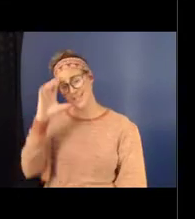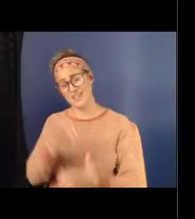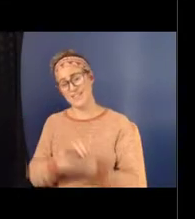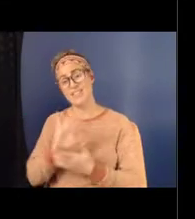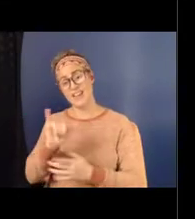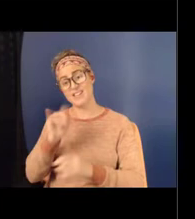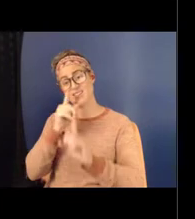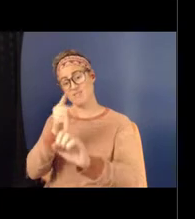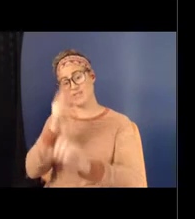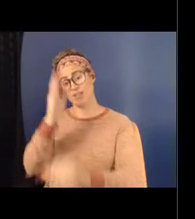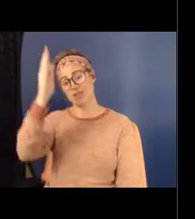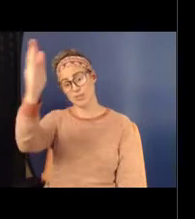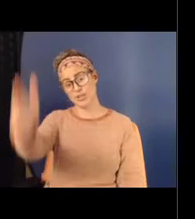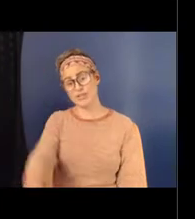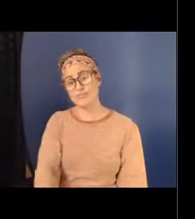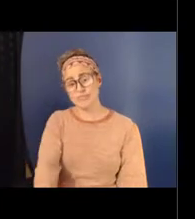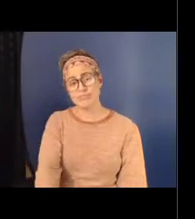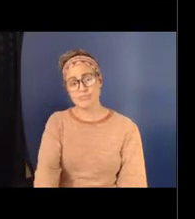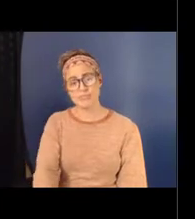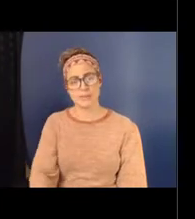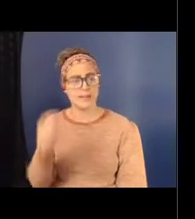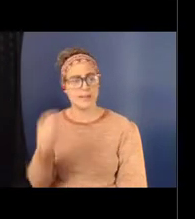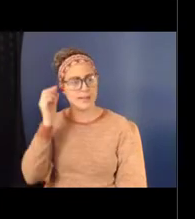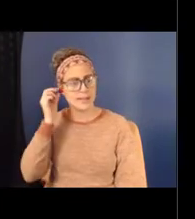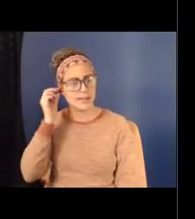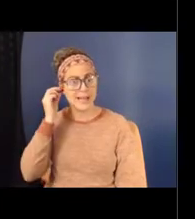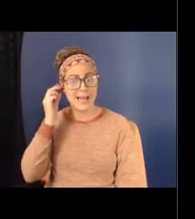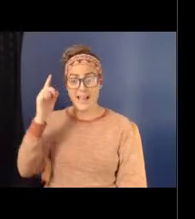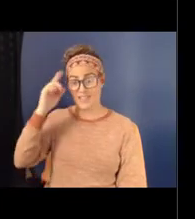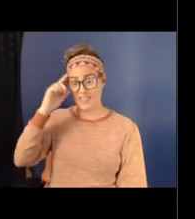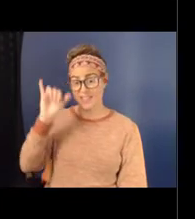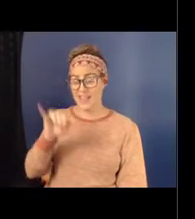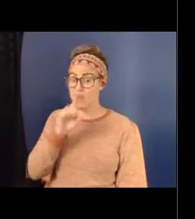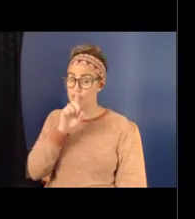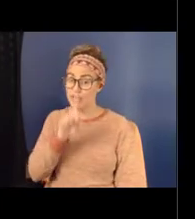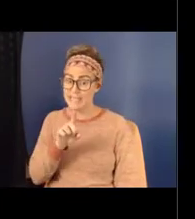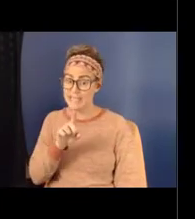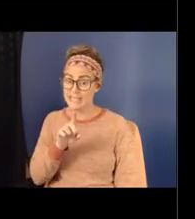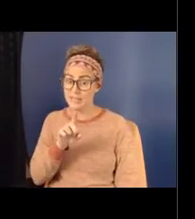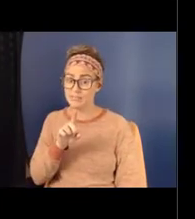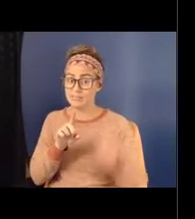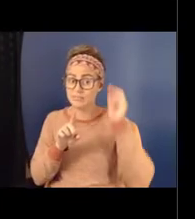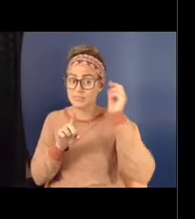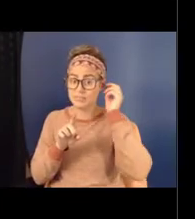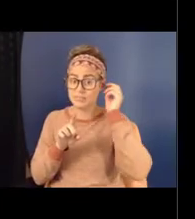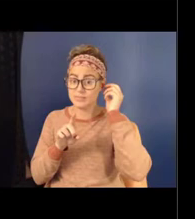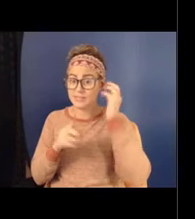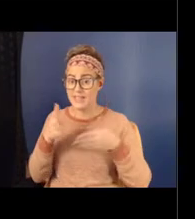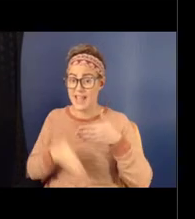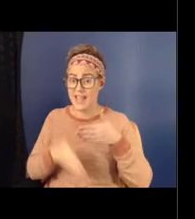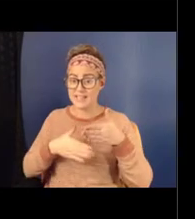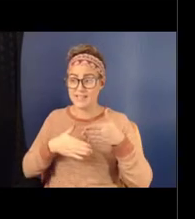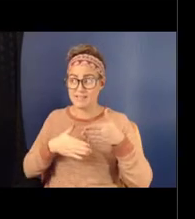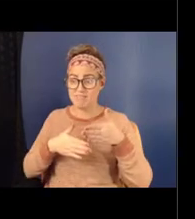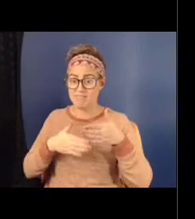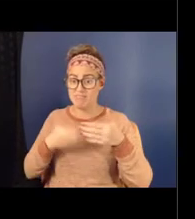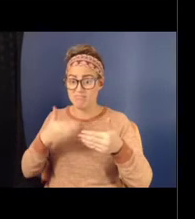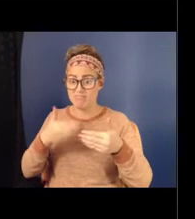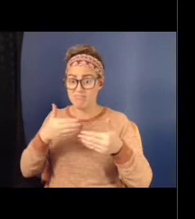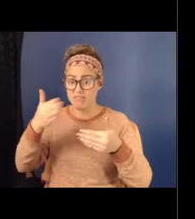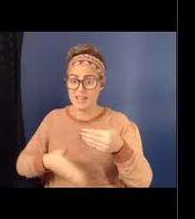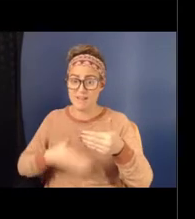I think that brings me to the end of my section.